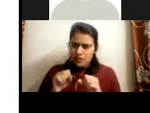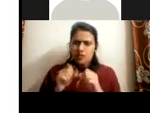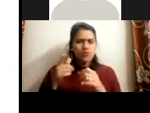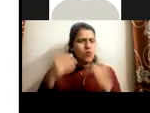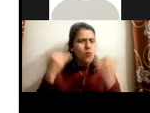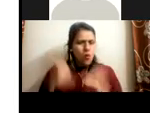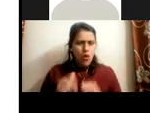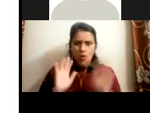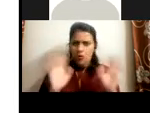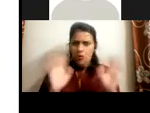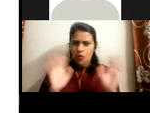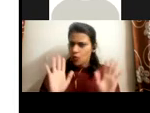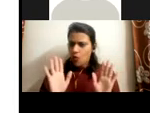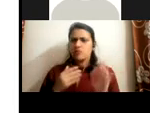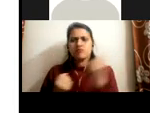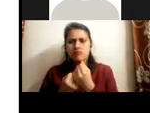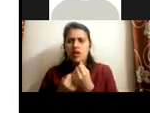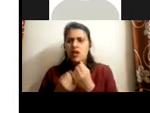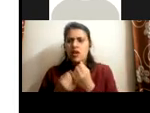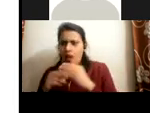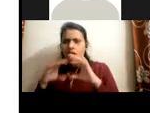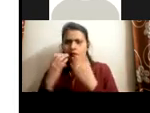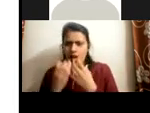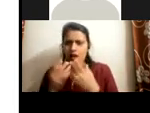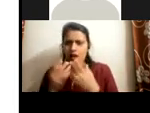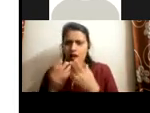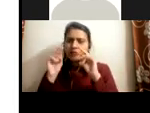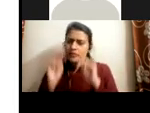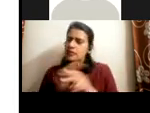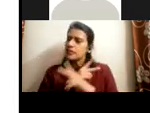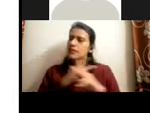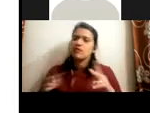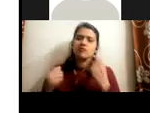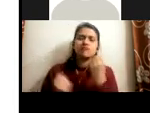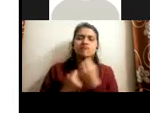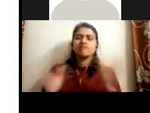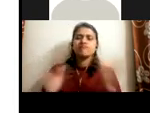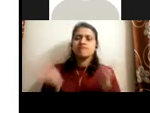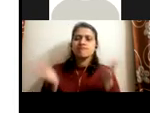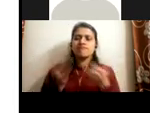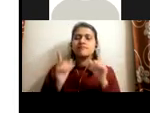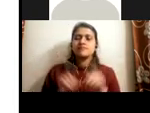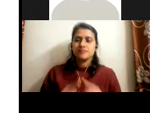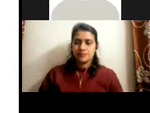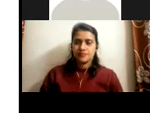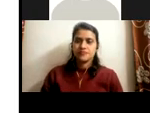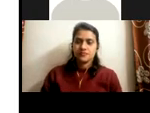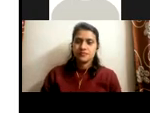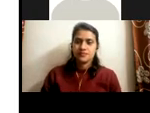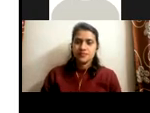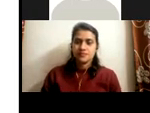behind, to take additional classes if the person falling behind, all of that, uh, lead is the delivery of a, uh, of the training